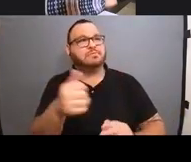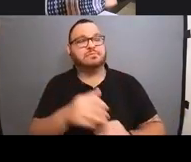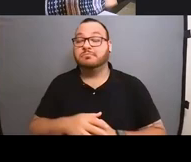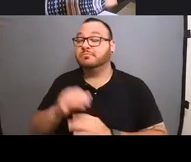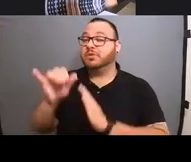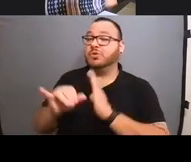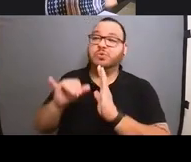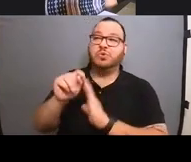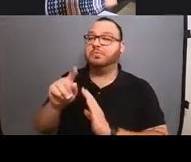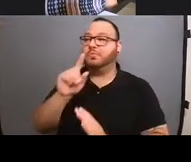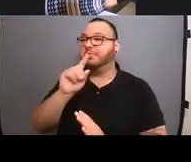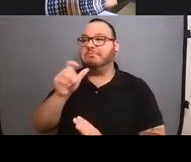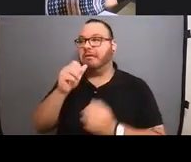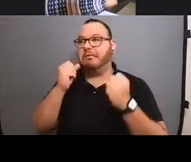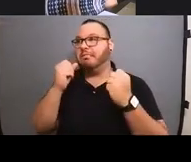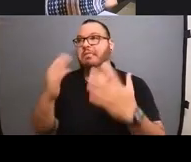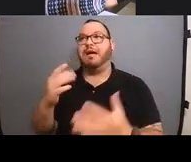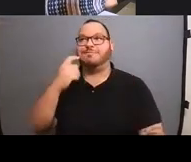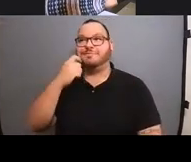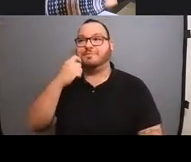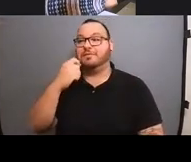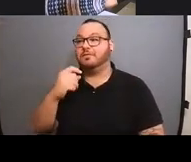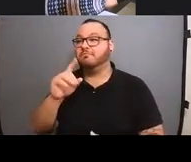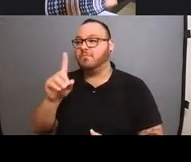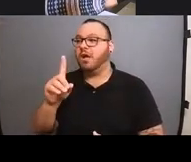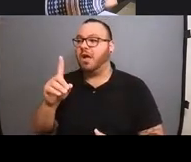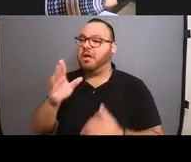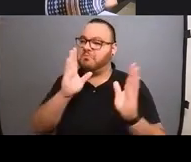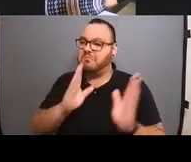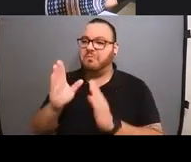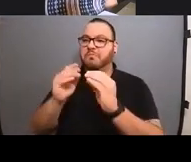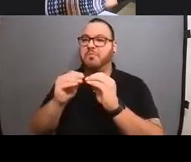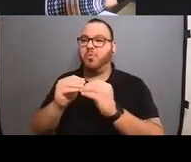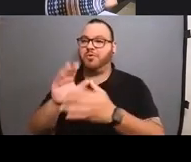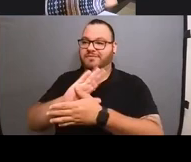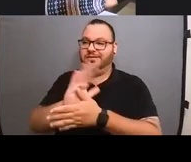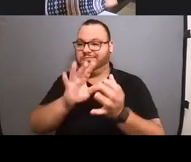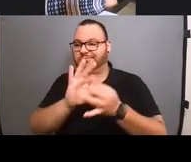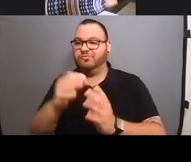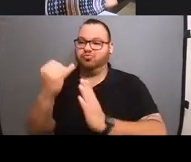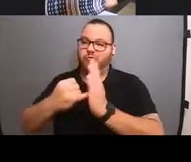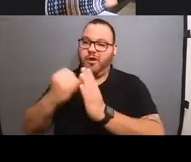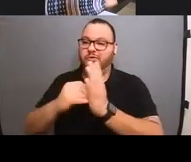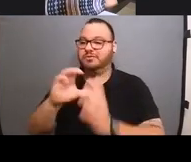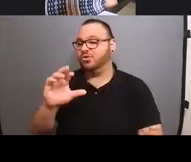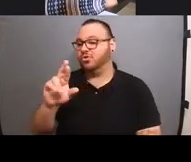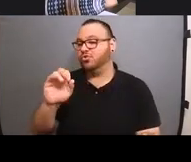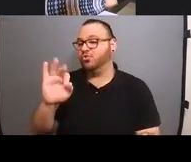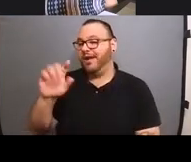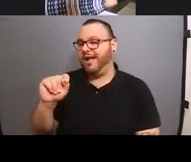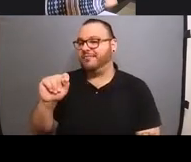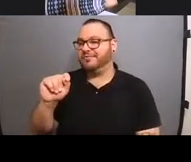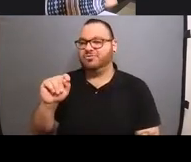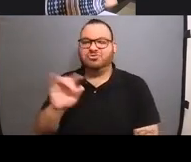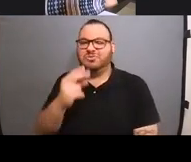haven't done much with, but I'm, I'm planning on doing more drawing videos and crafting. I enjoy it and just nerdy